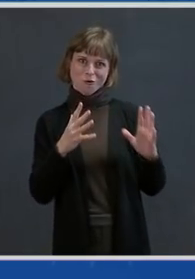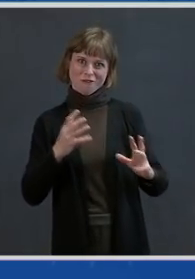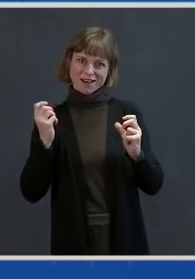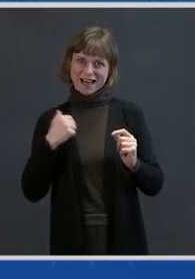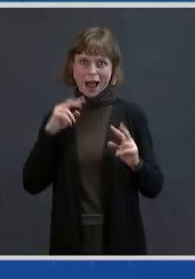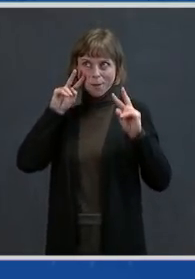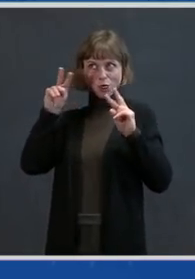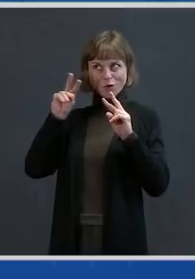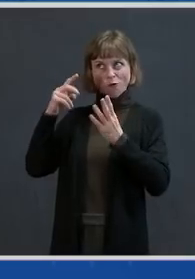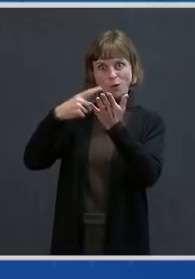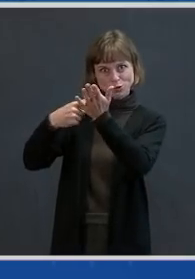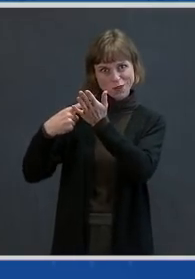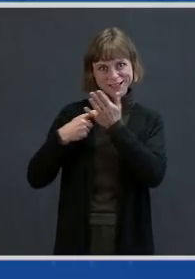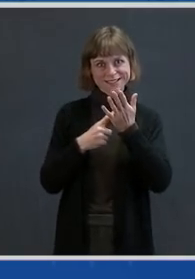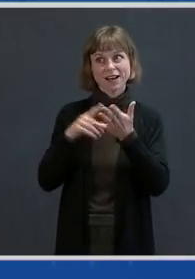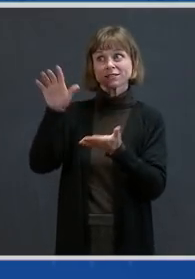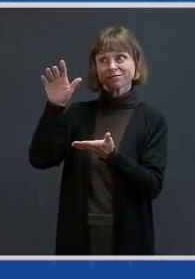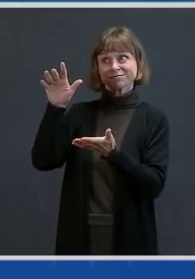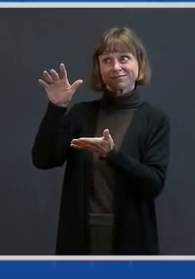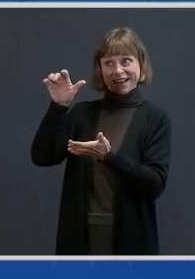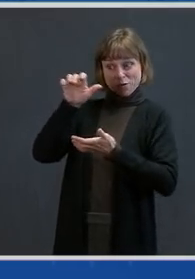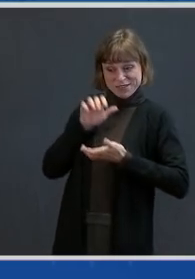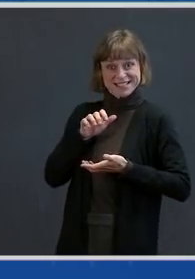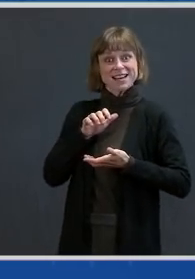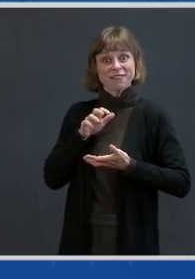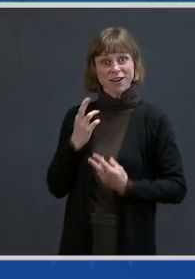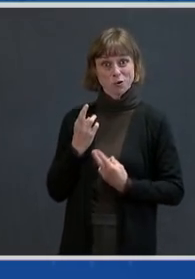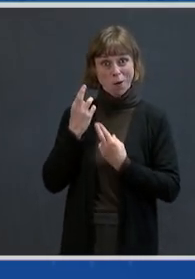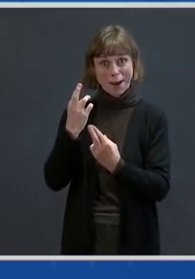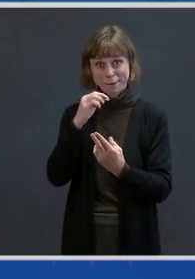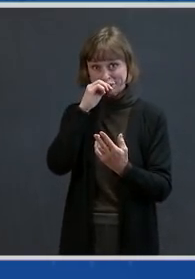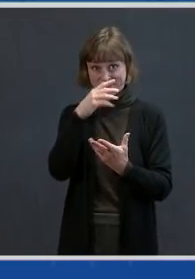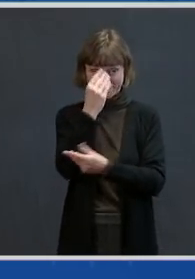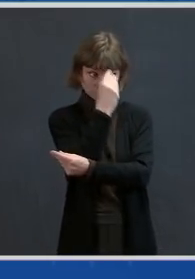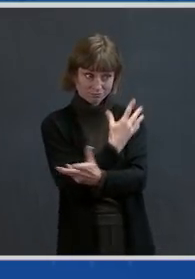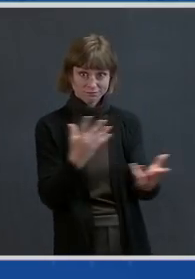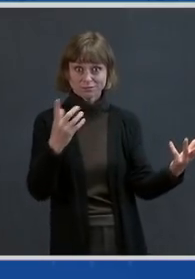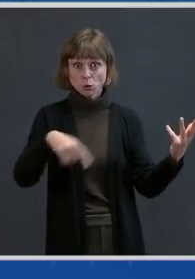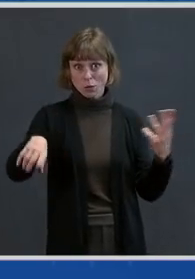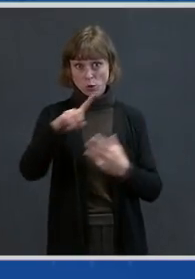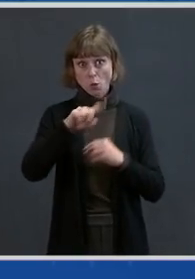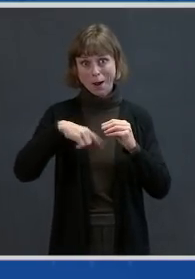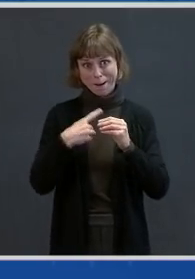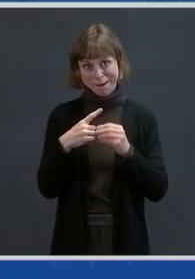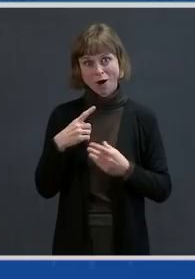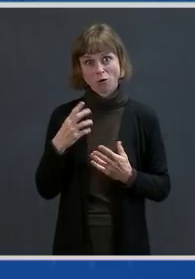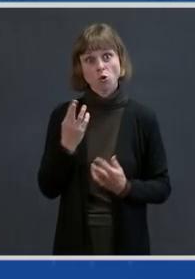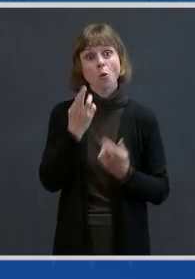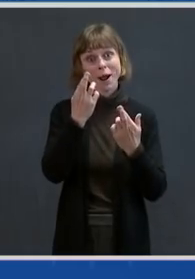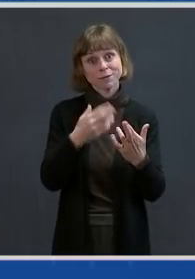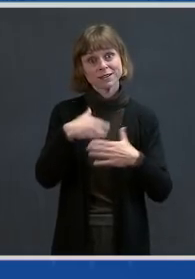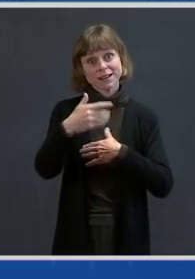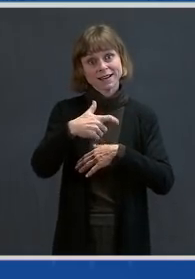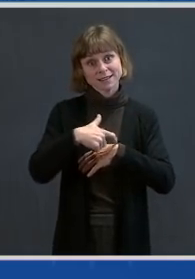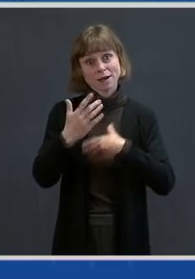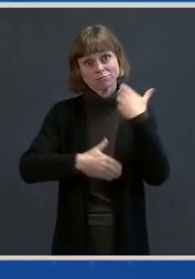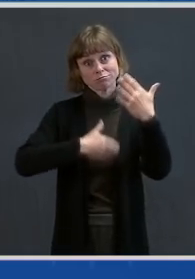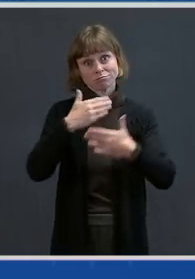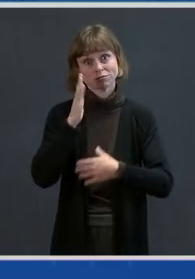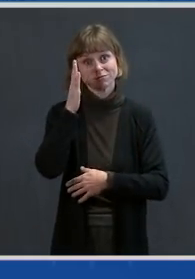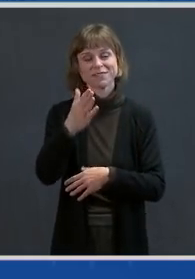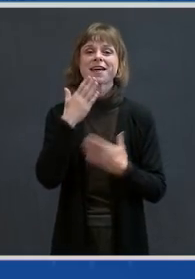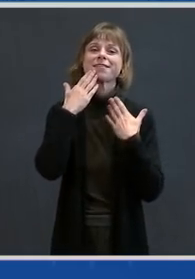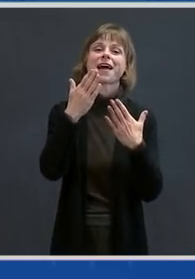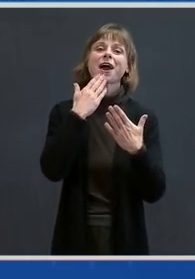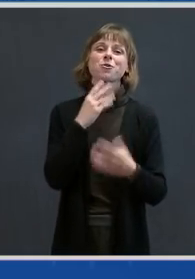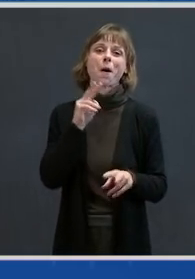receiving their recommendations, and sharing with you about ACIP's recommendations and our next steps moving forward. Thank you. I look forward to